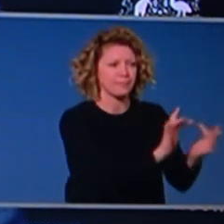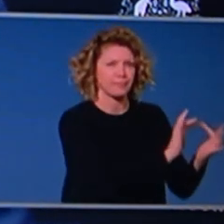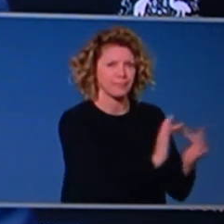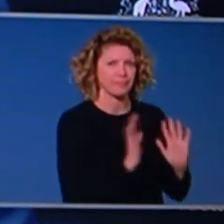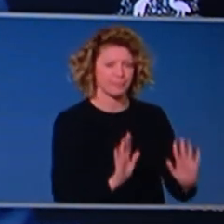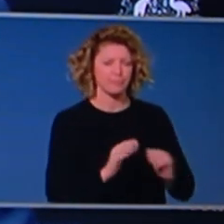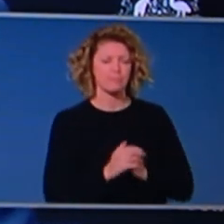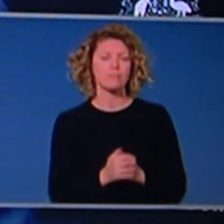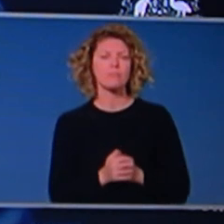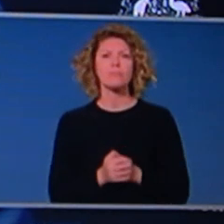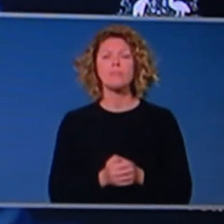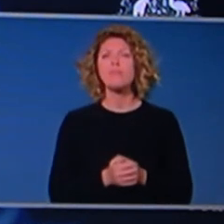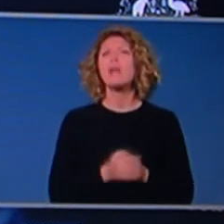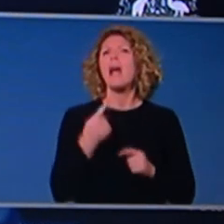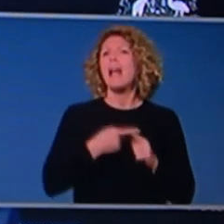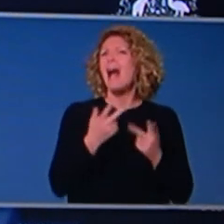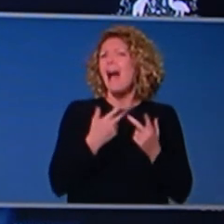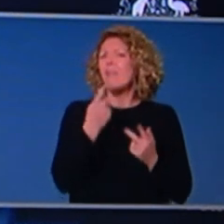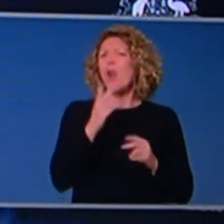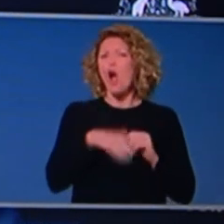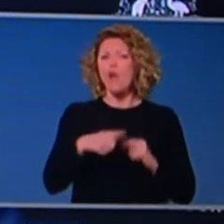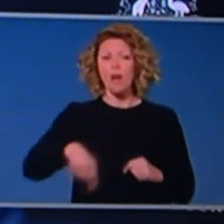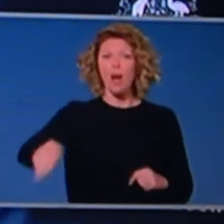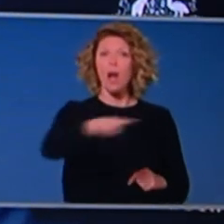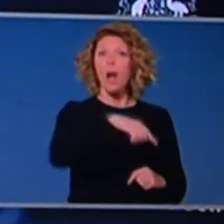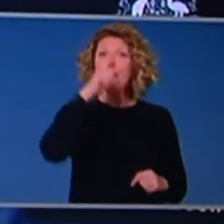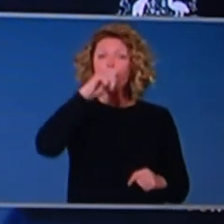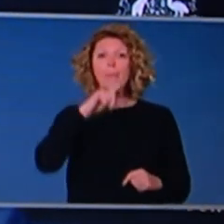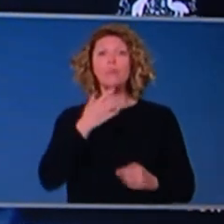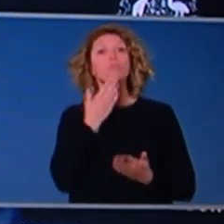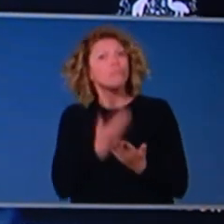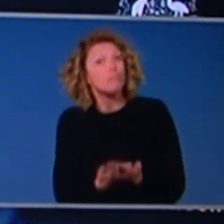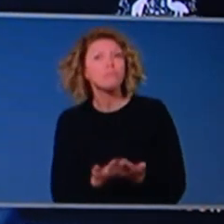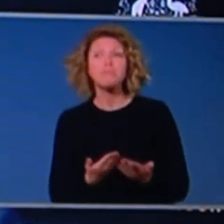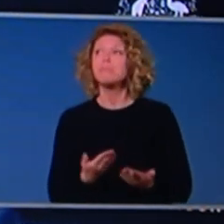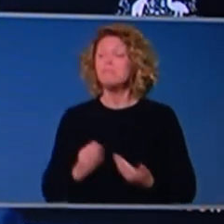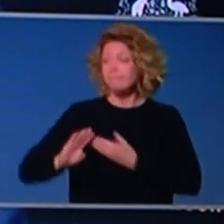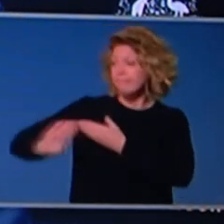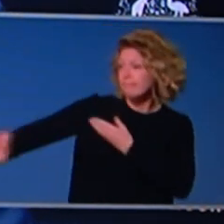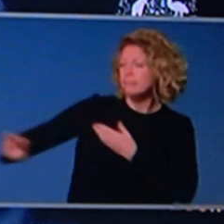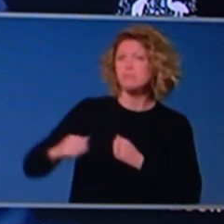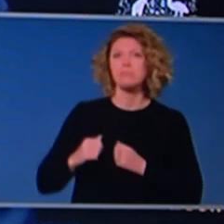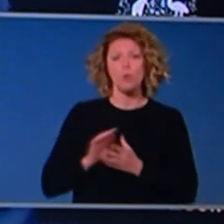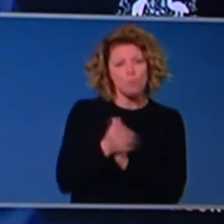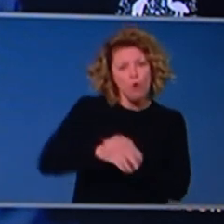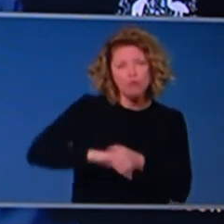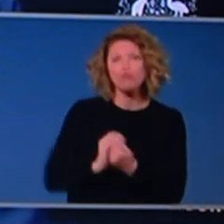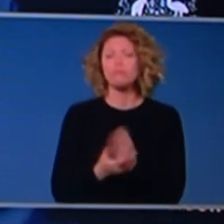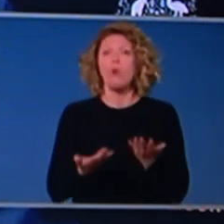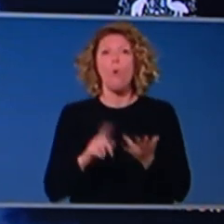public health measures. And we'll show you on the presentation that we're tracking that people are doing what we have said.